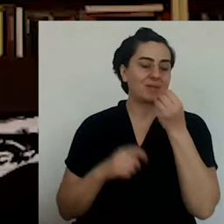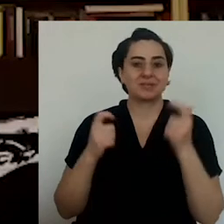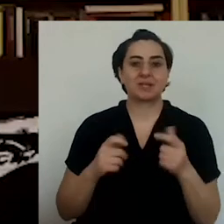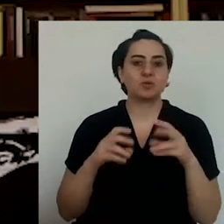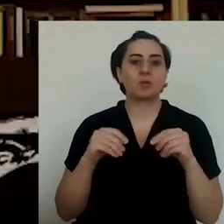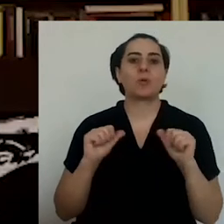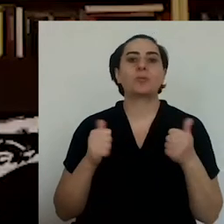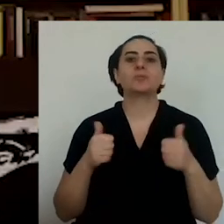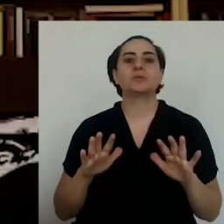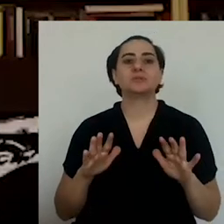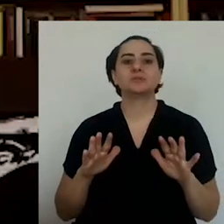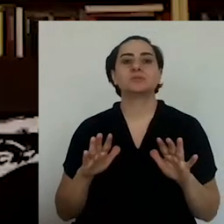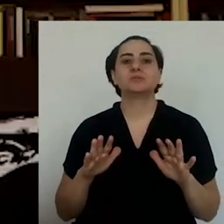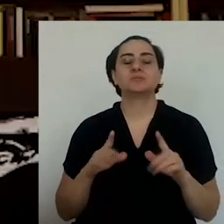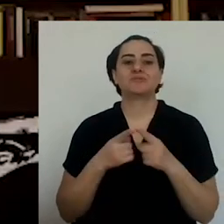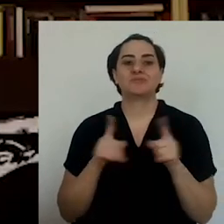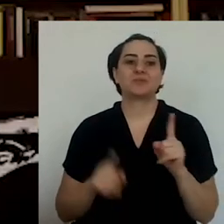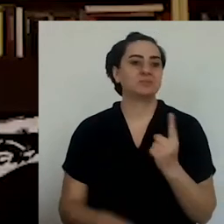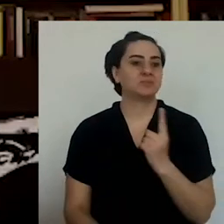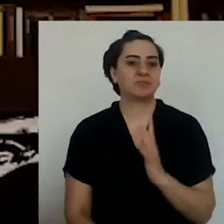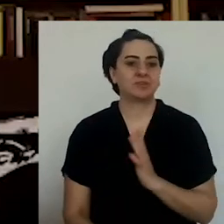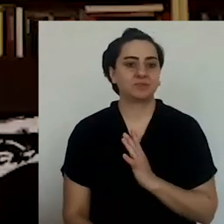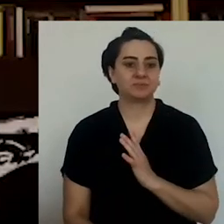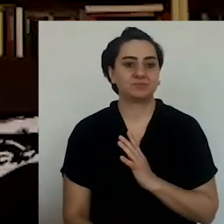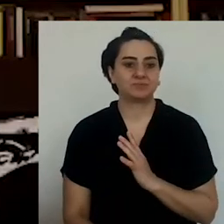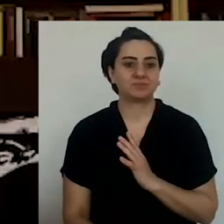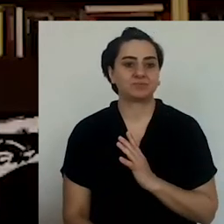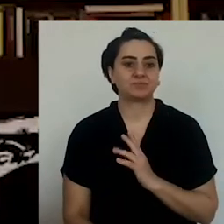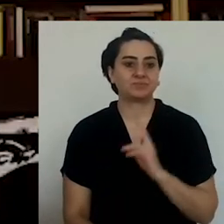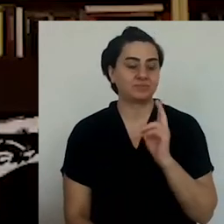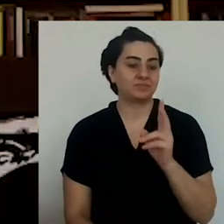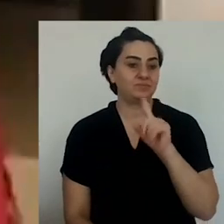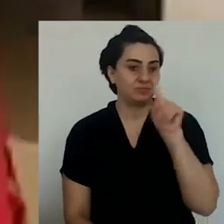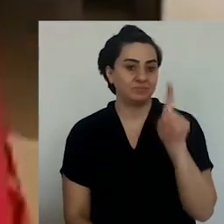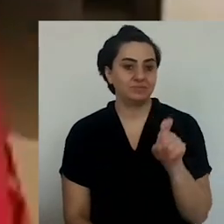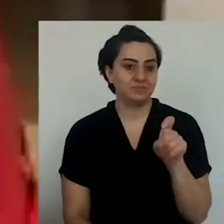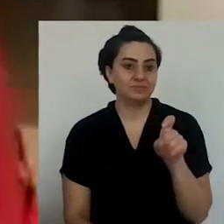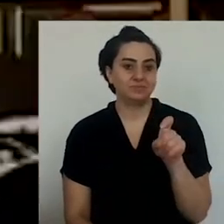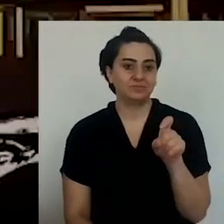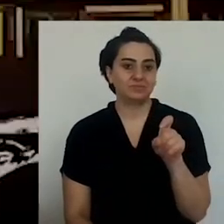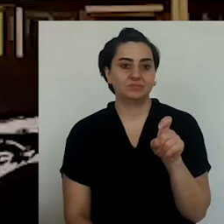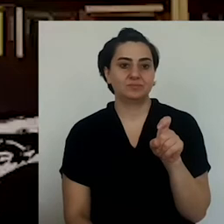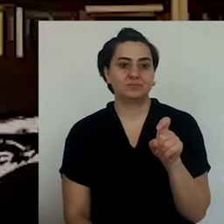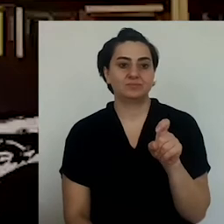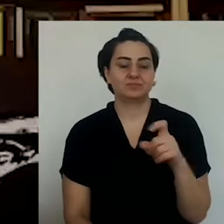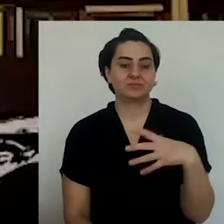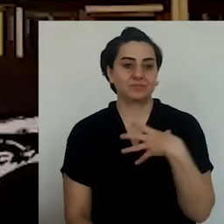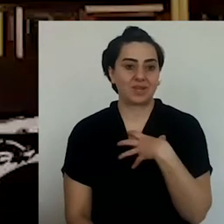eat fish. Therefore, food isn't really limited by geography.